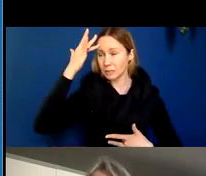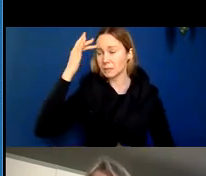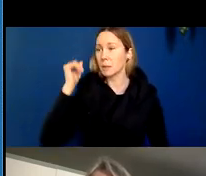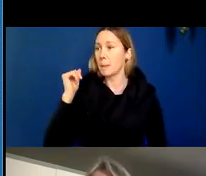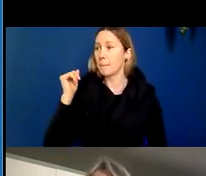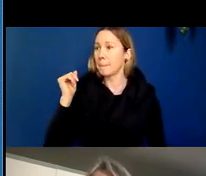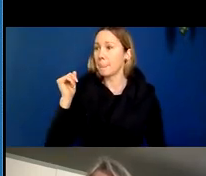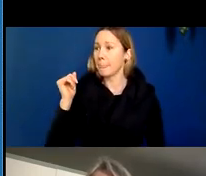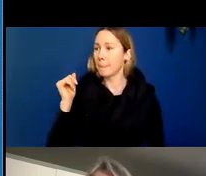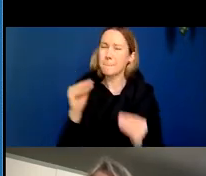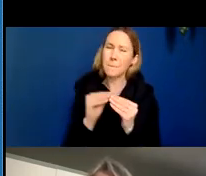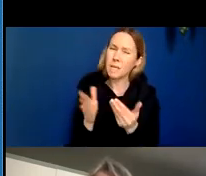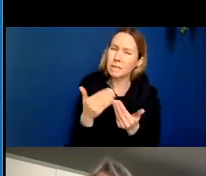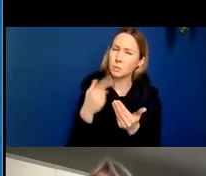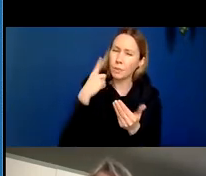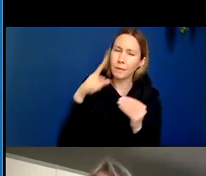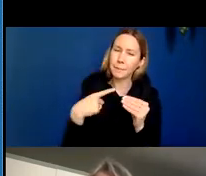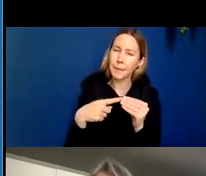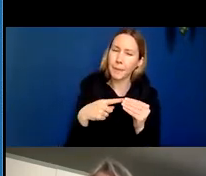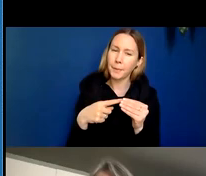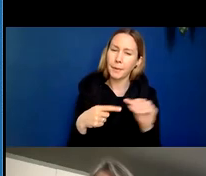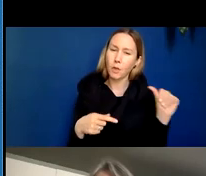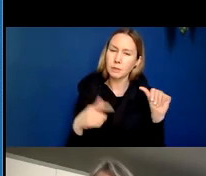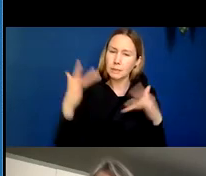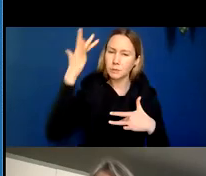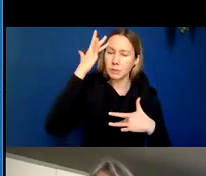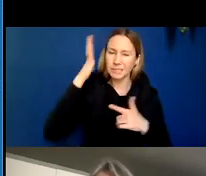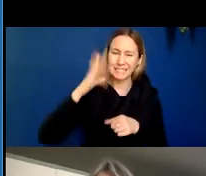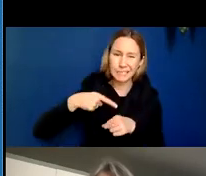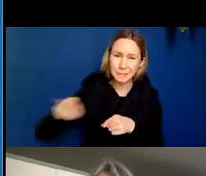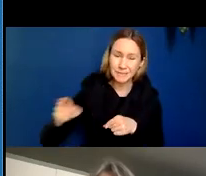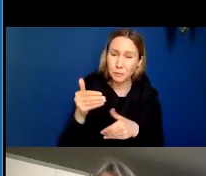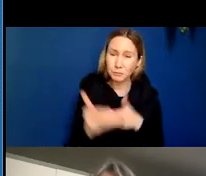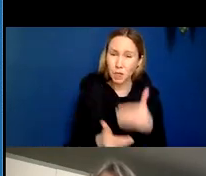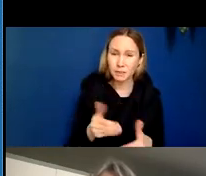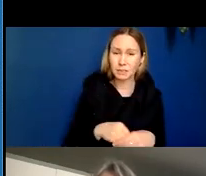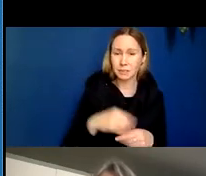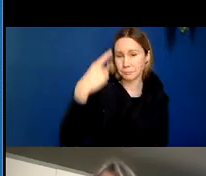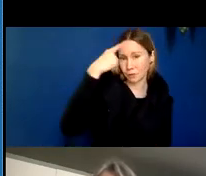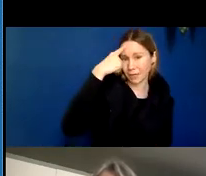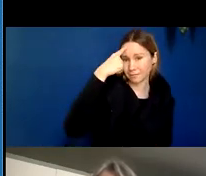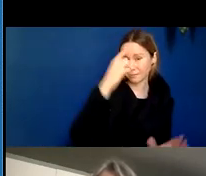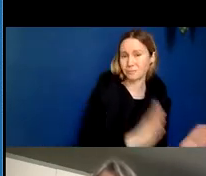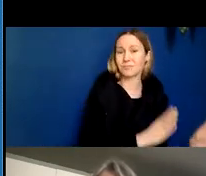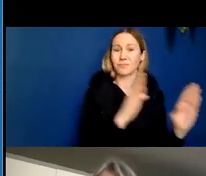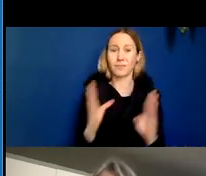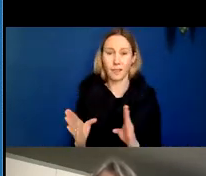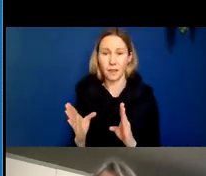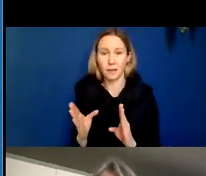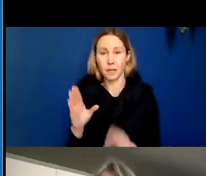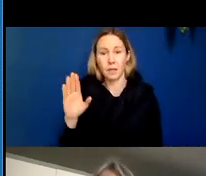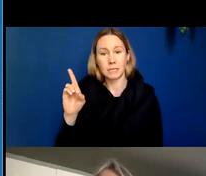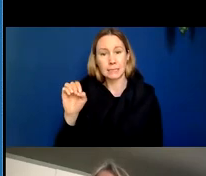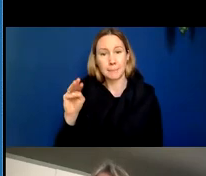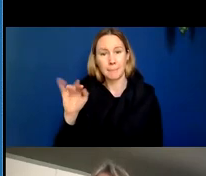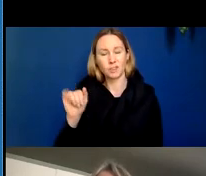it's easier to think of Alzheimer's disease as a specific disease process of the brain and then thinking of dementia as an umbrella term